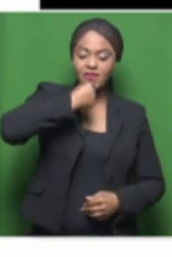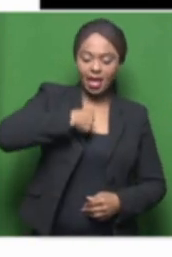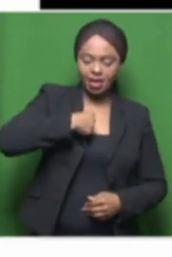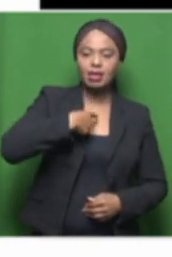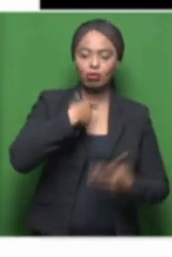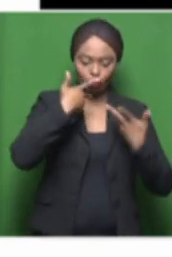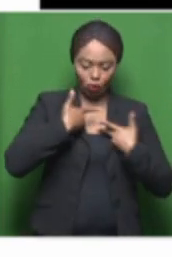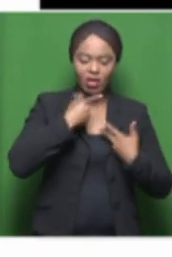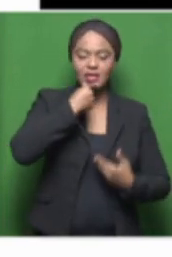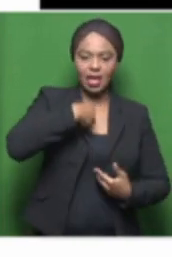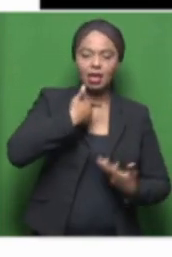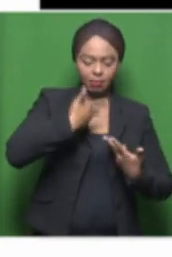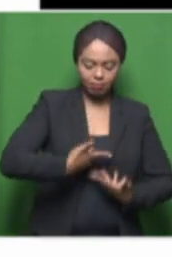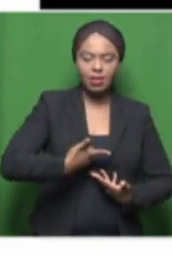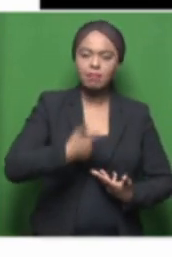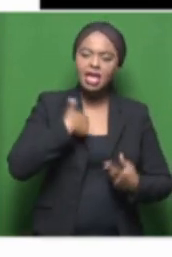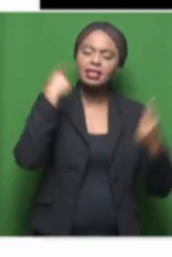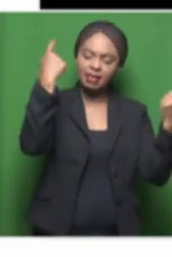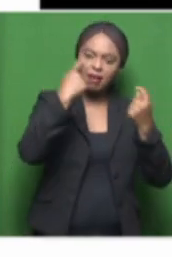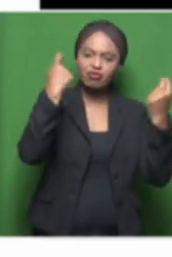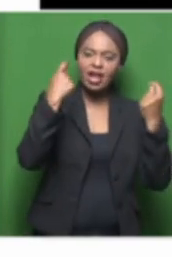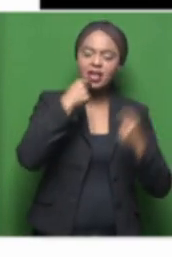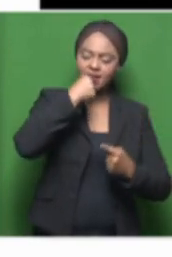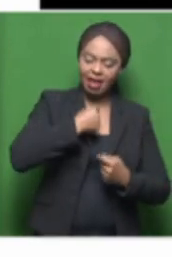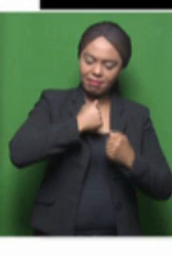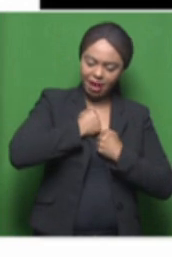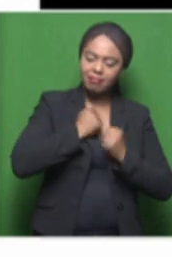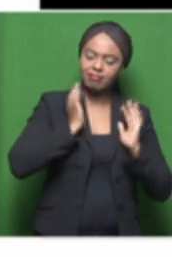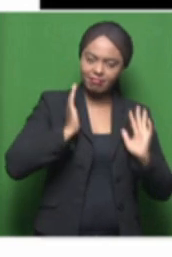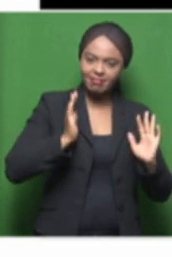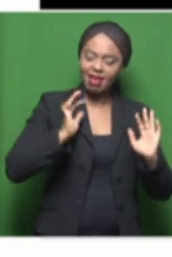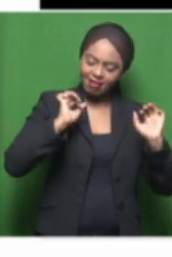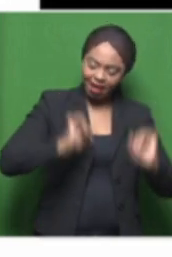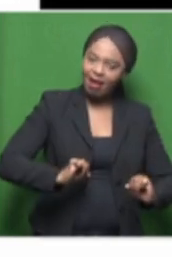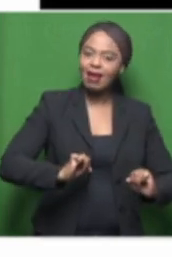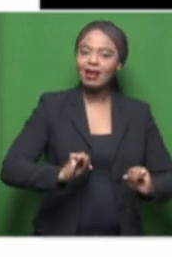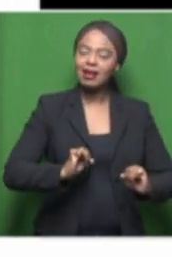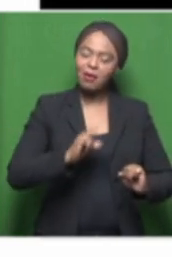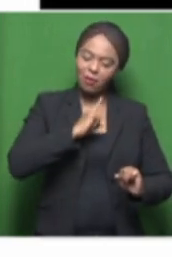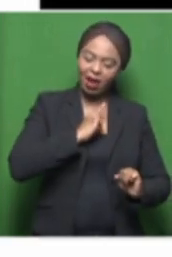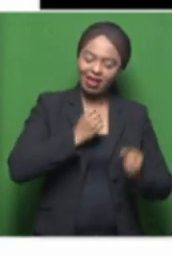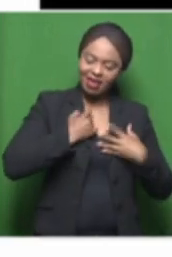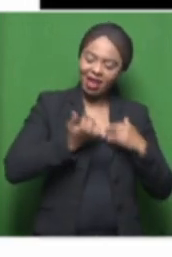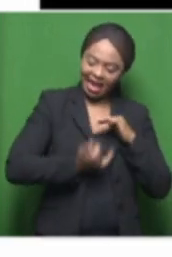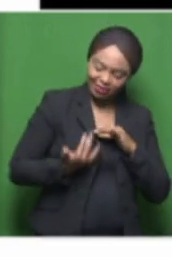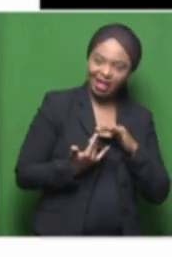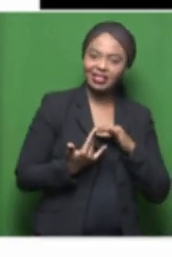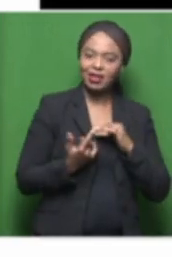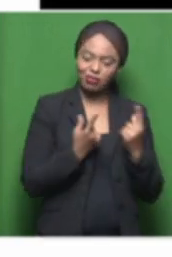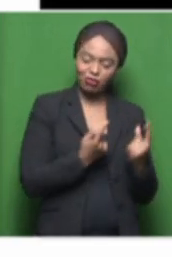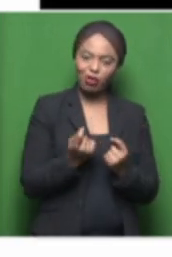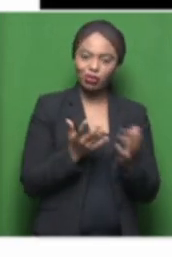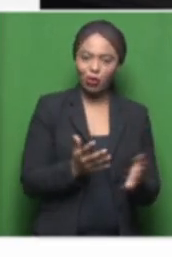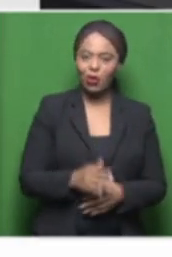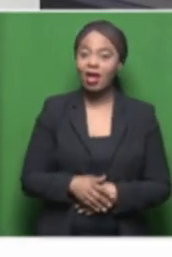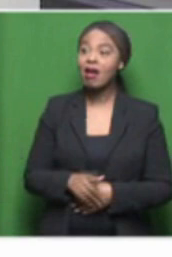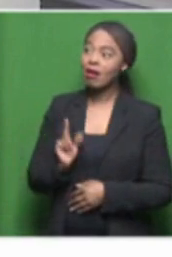as well. Um, yeah. Primarily that is what inspires me. All right. You know,